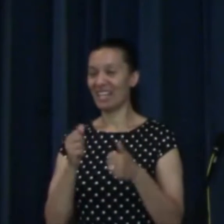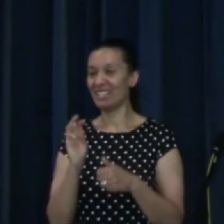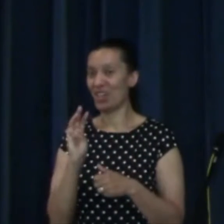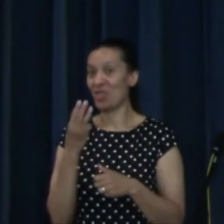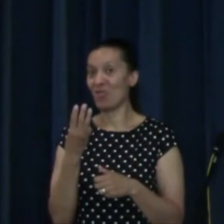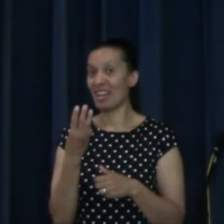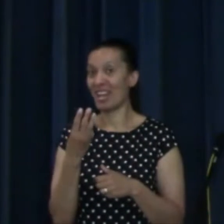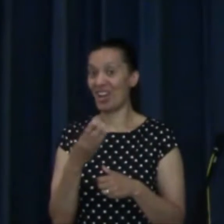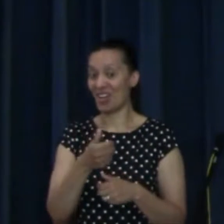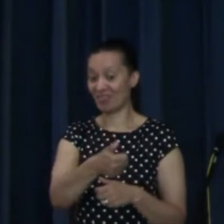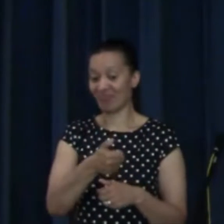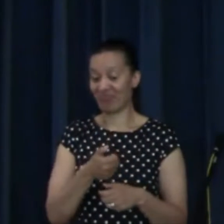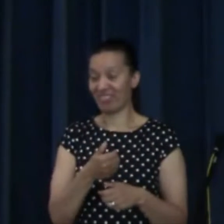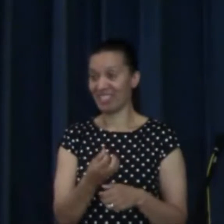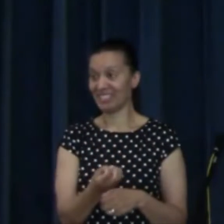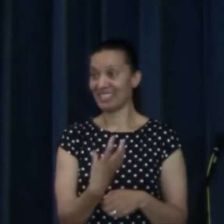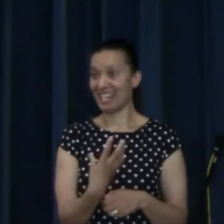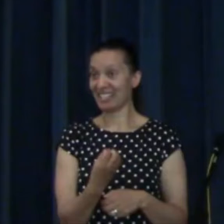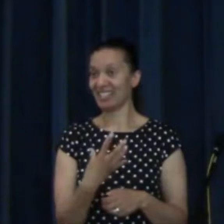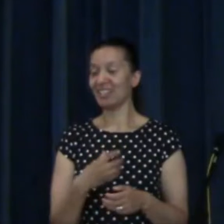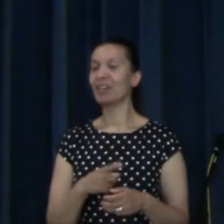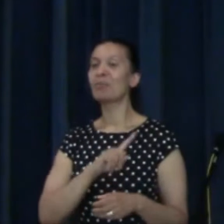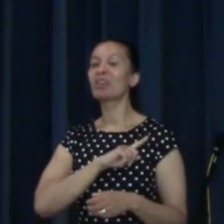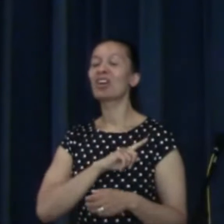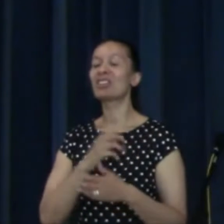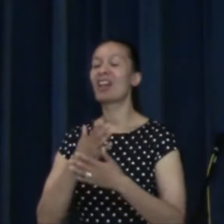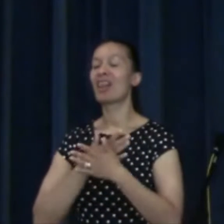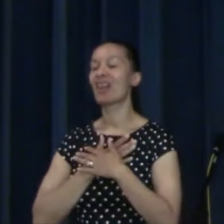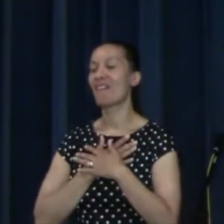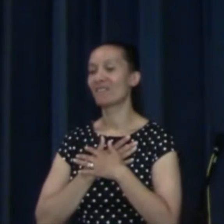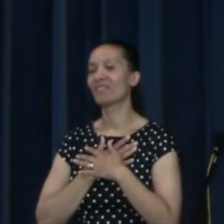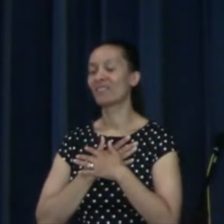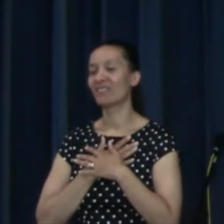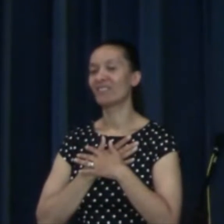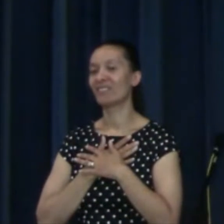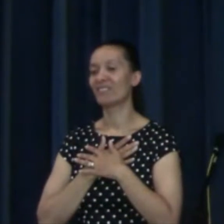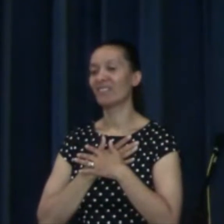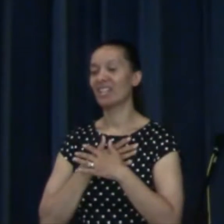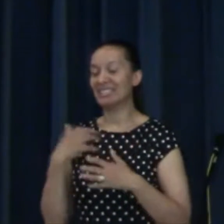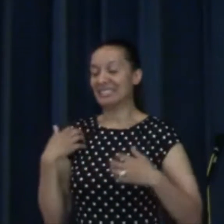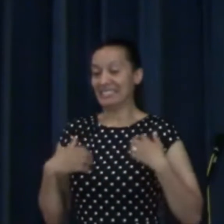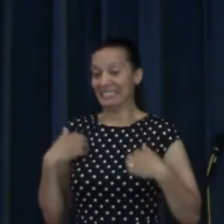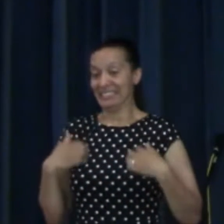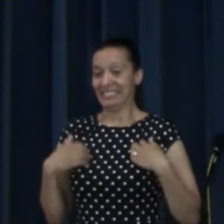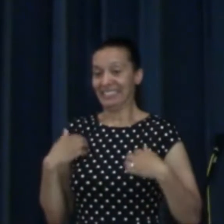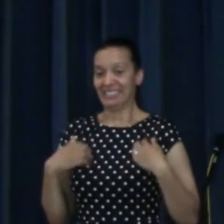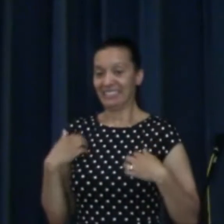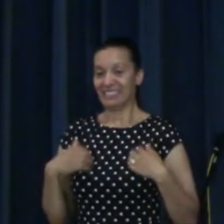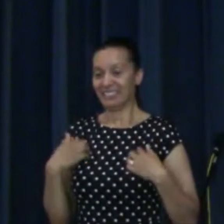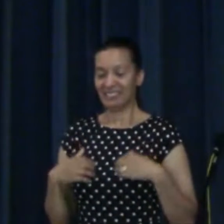And, you know, because I was in love. And was excited.